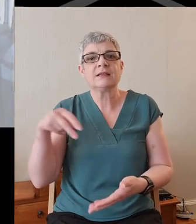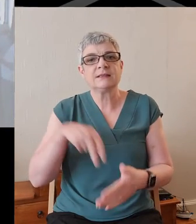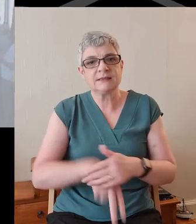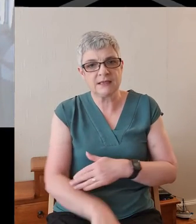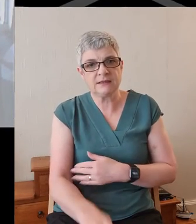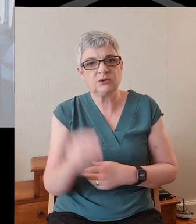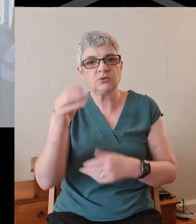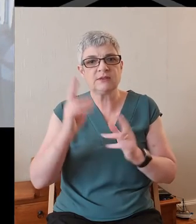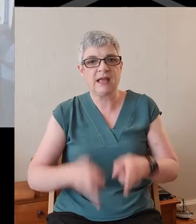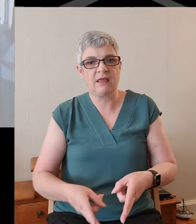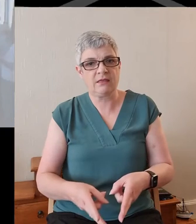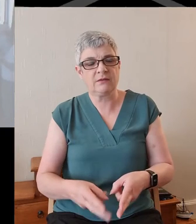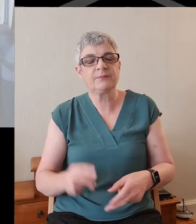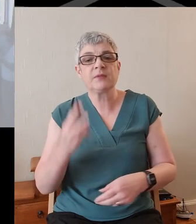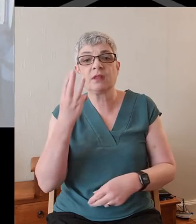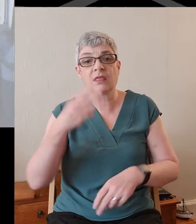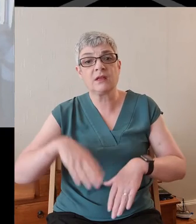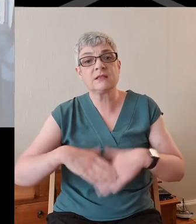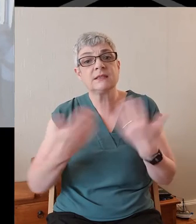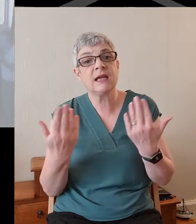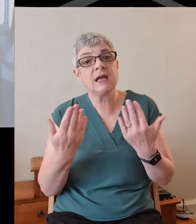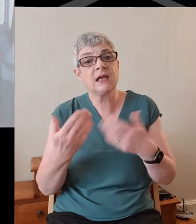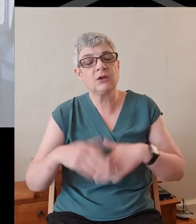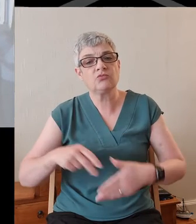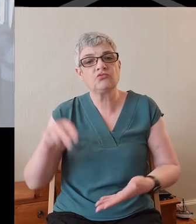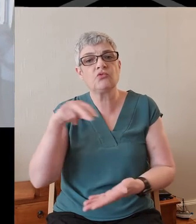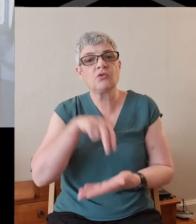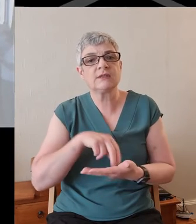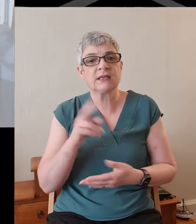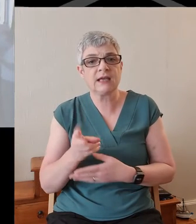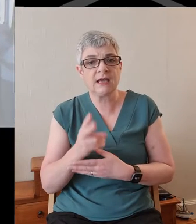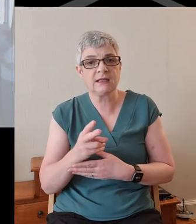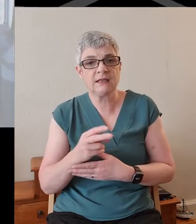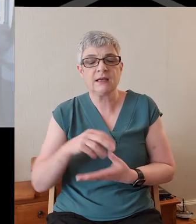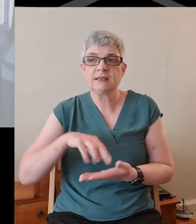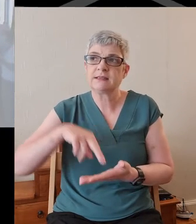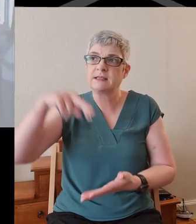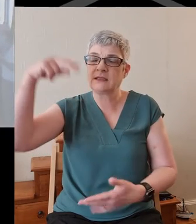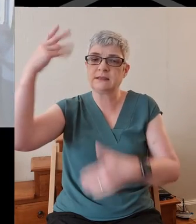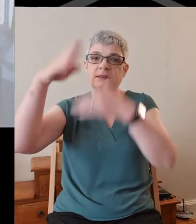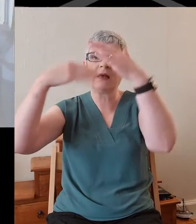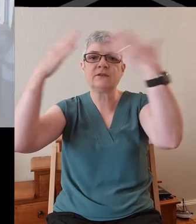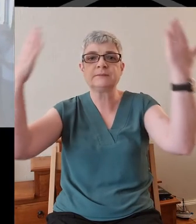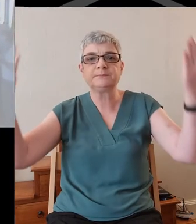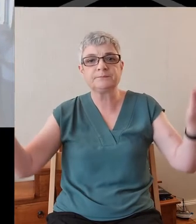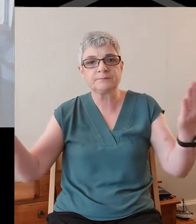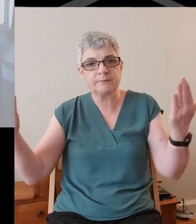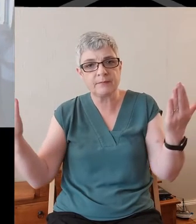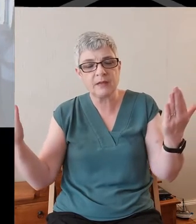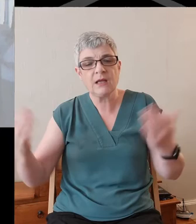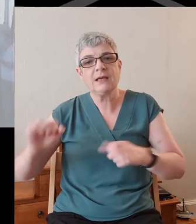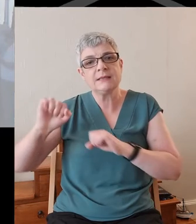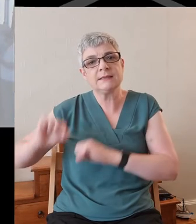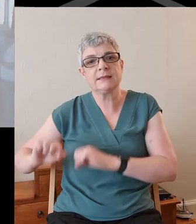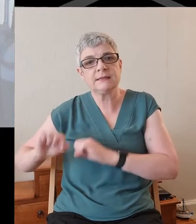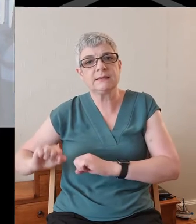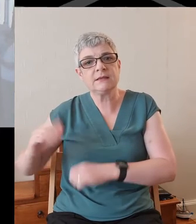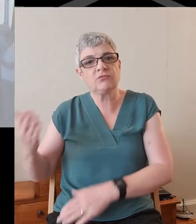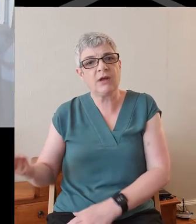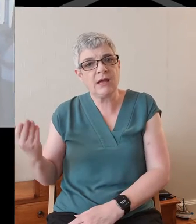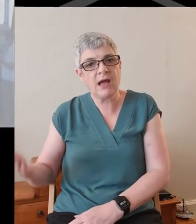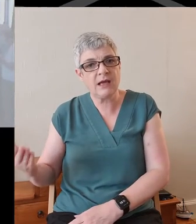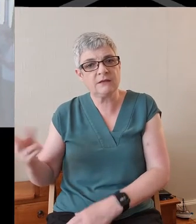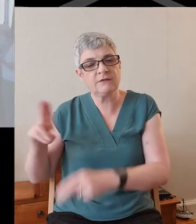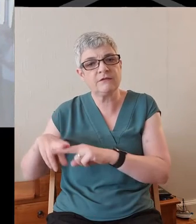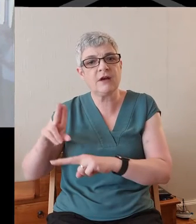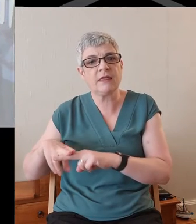dead. And on the third day he rose again, he ascended into heaven, he is seated at the right hand